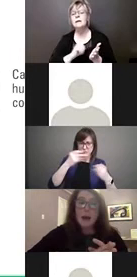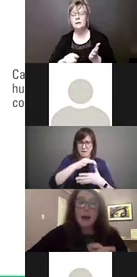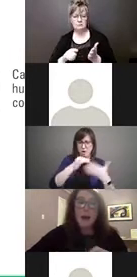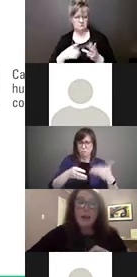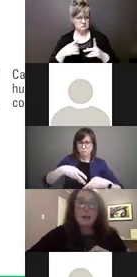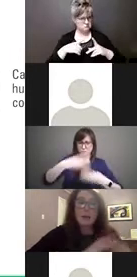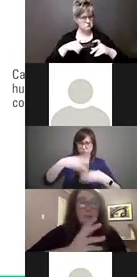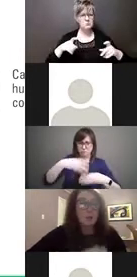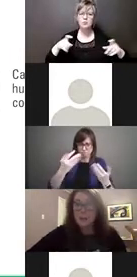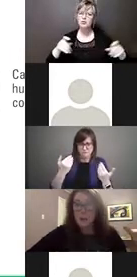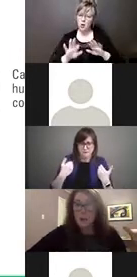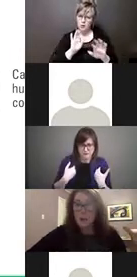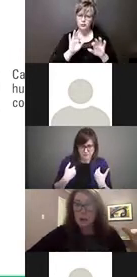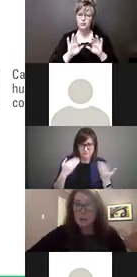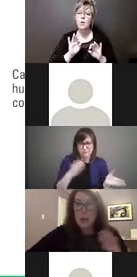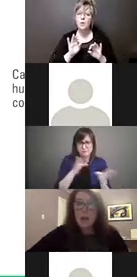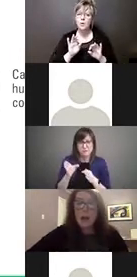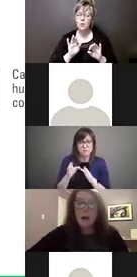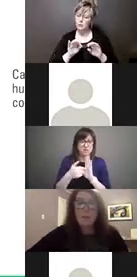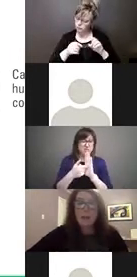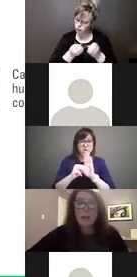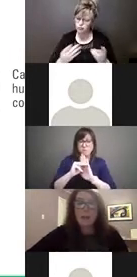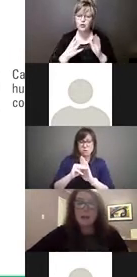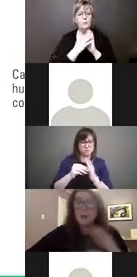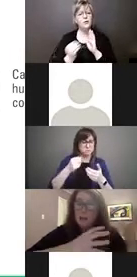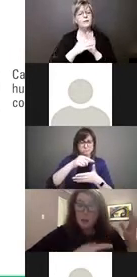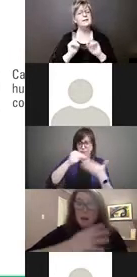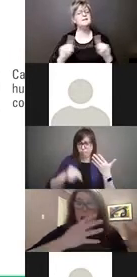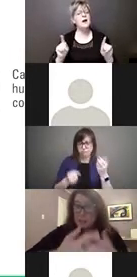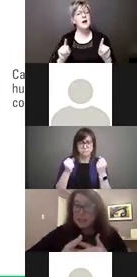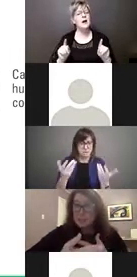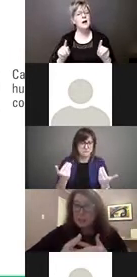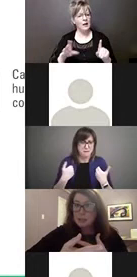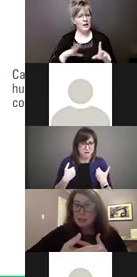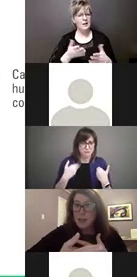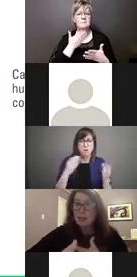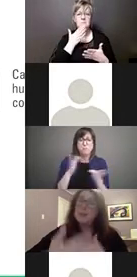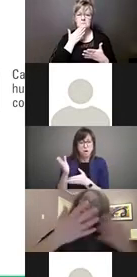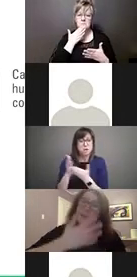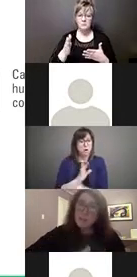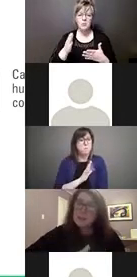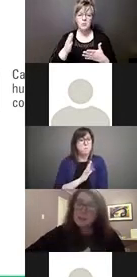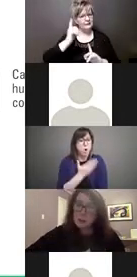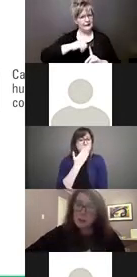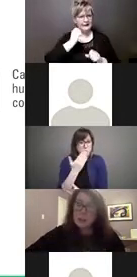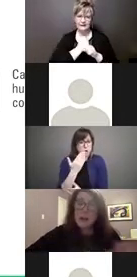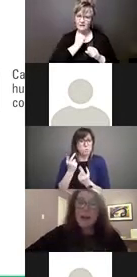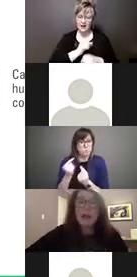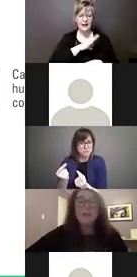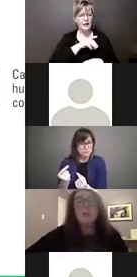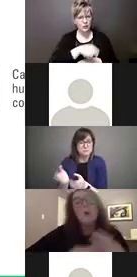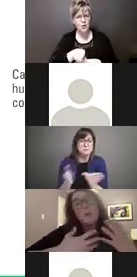and a number of different models and a lot of good practices and some lessons learned.